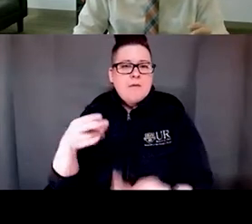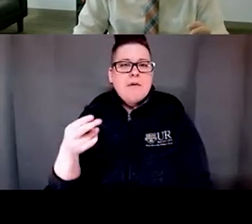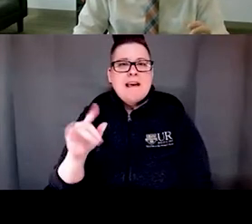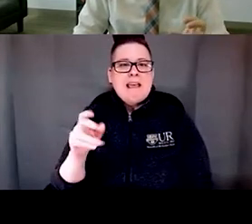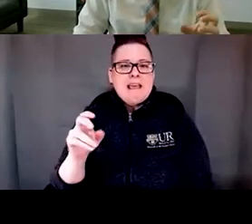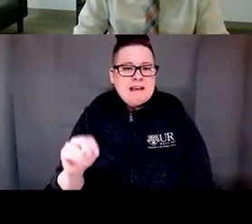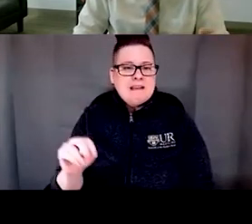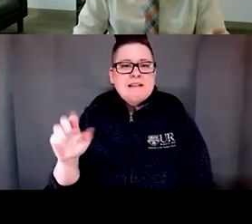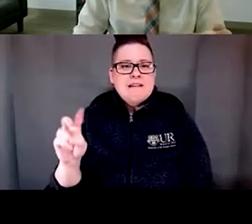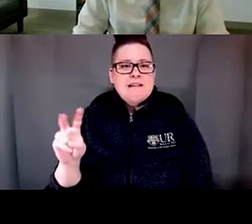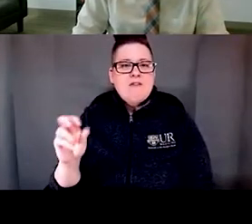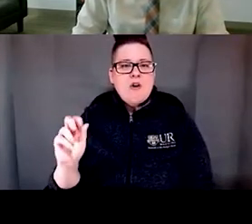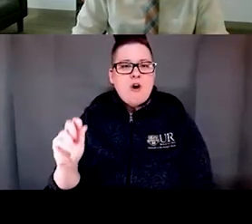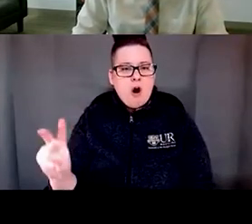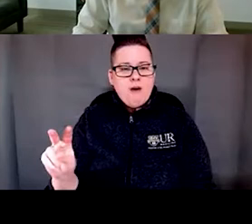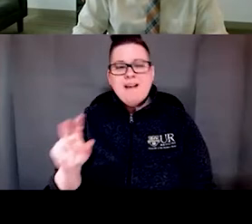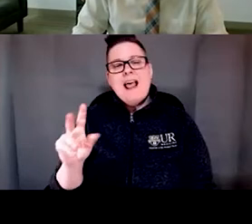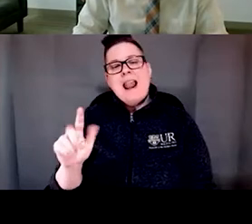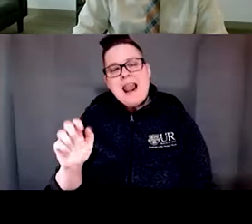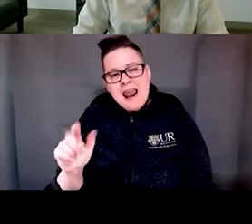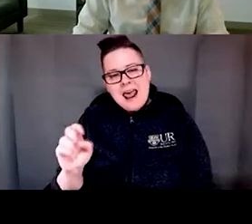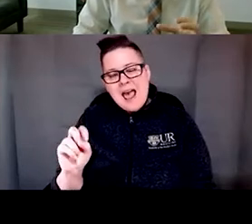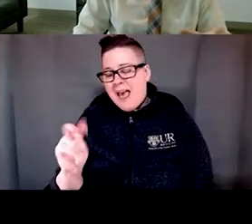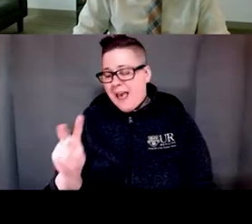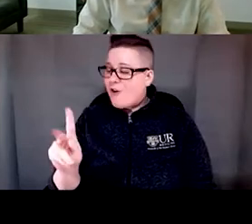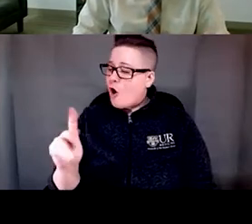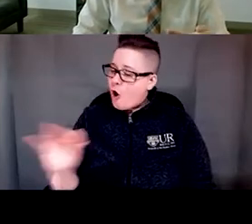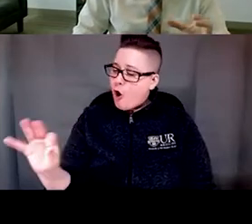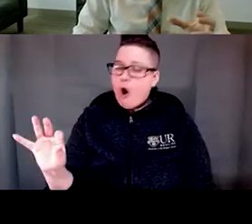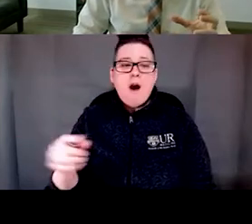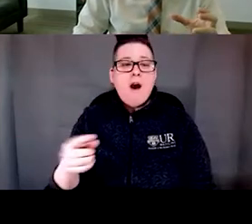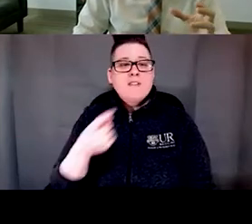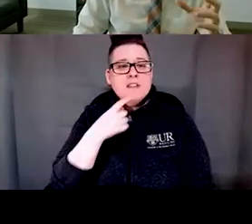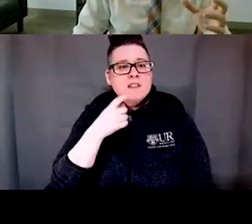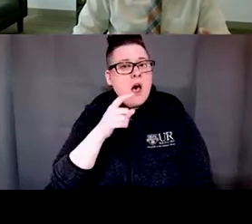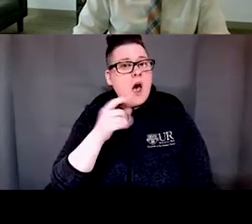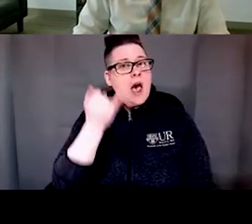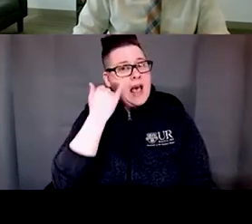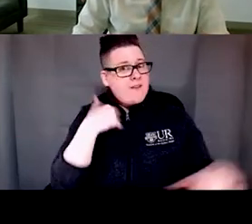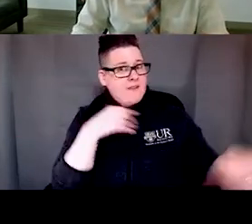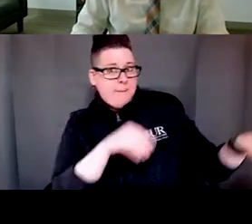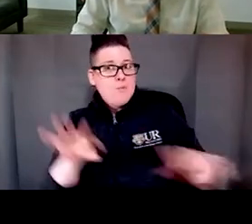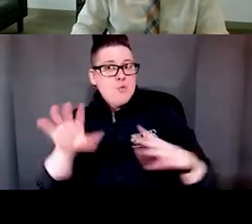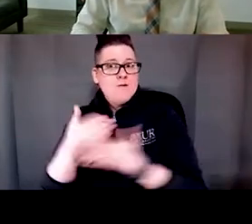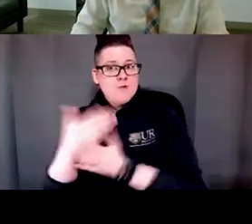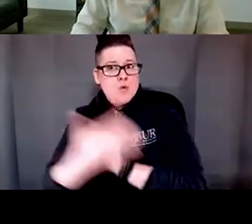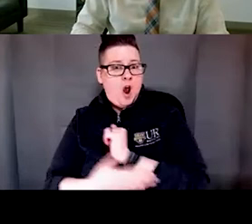dementia was a result of migrating to a new country. And I saw that as a research assistant